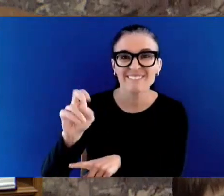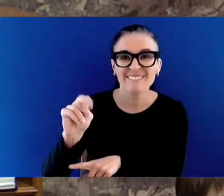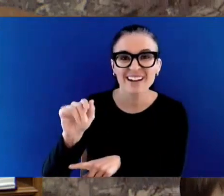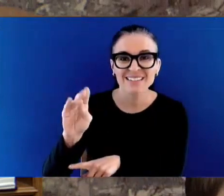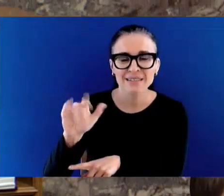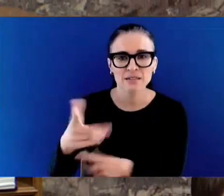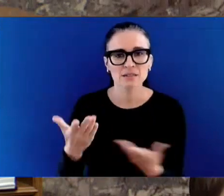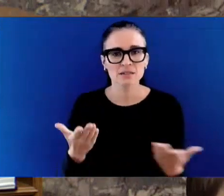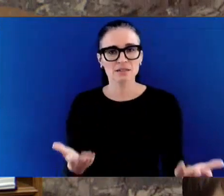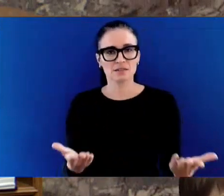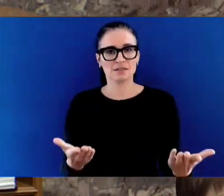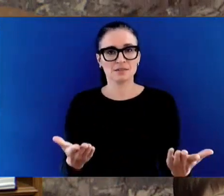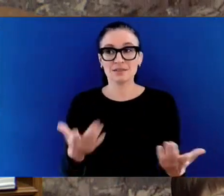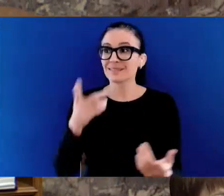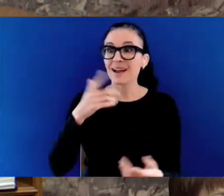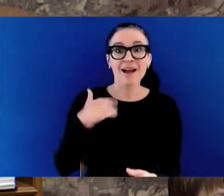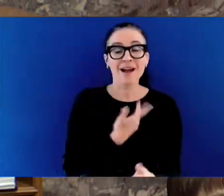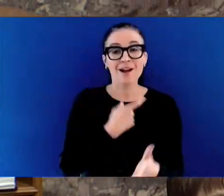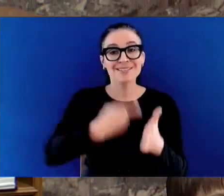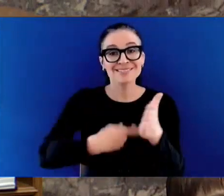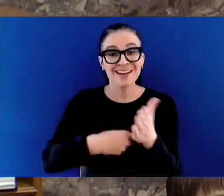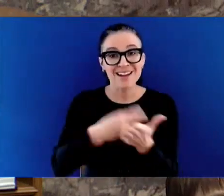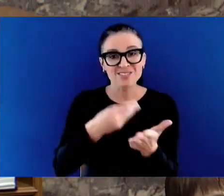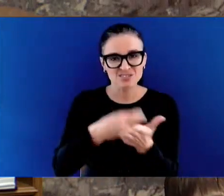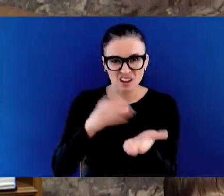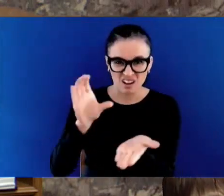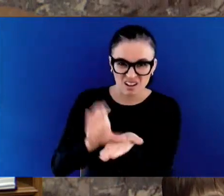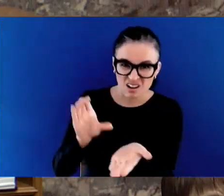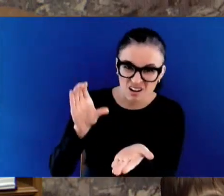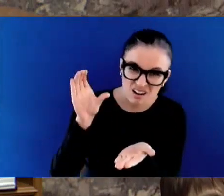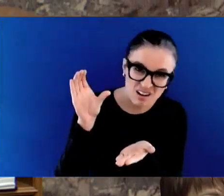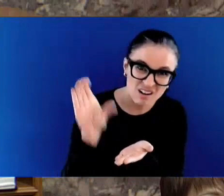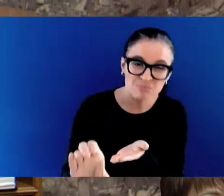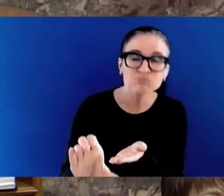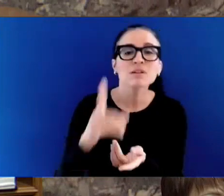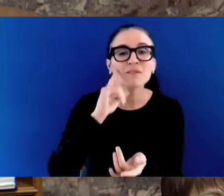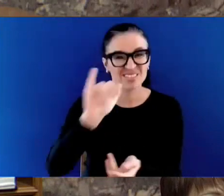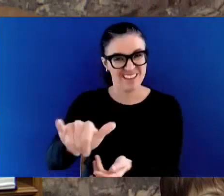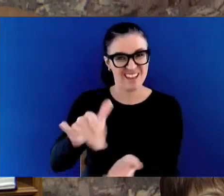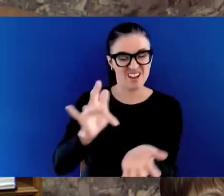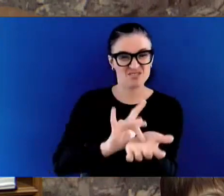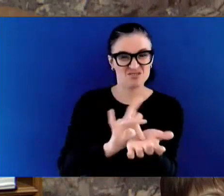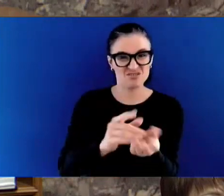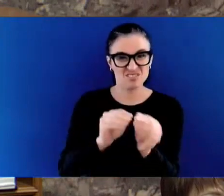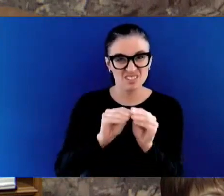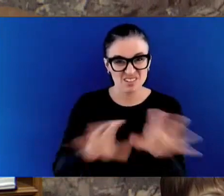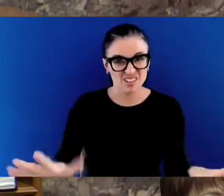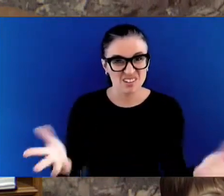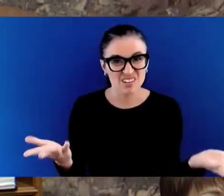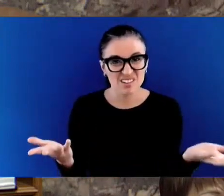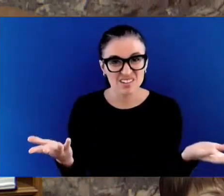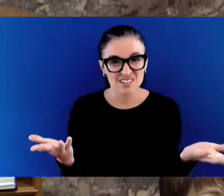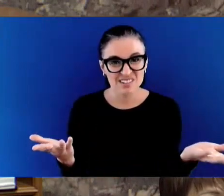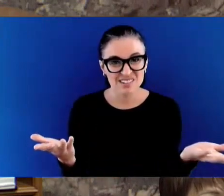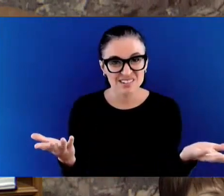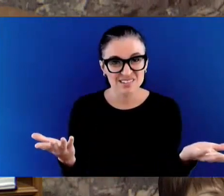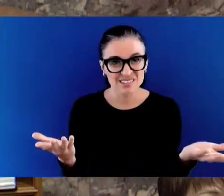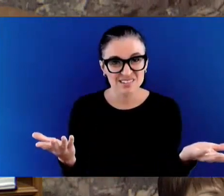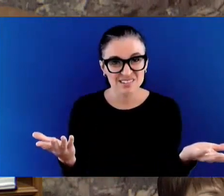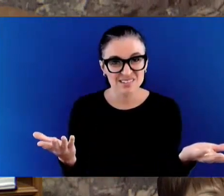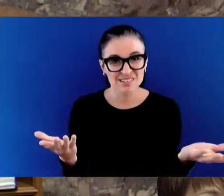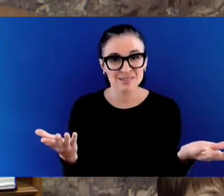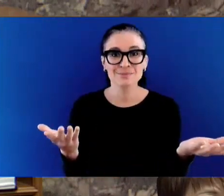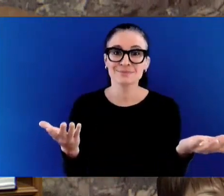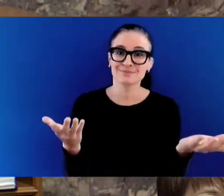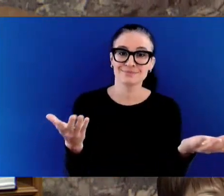95%, all funded by taxpayers. These cheap taxpayer-funded drugs are marketed as safe